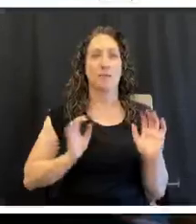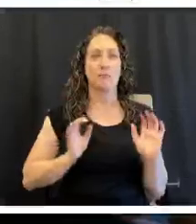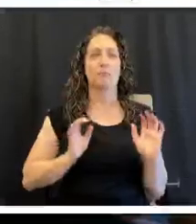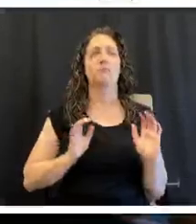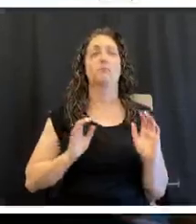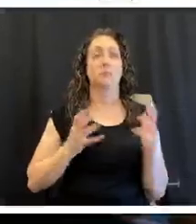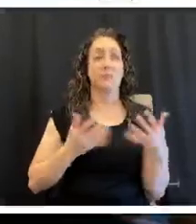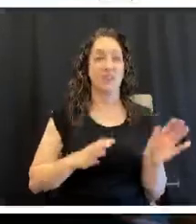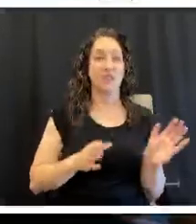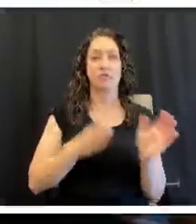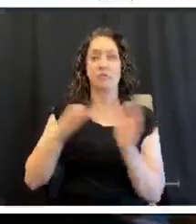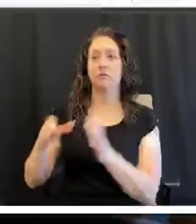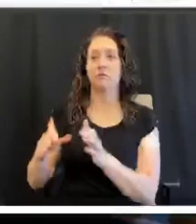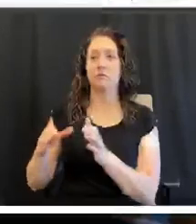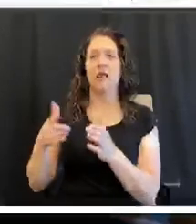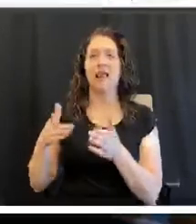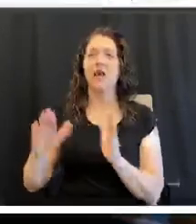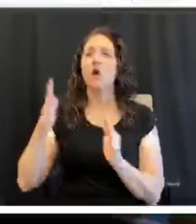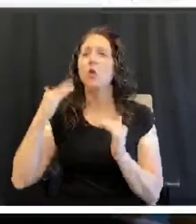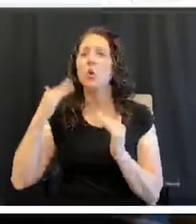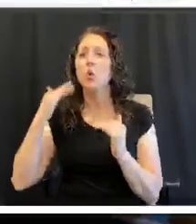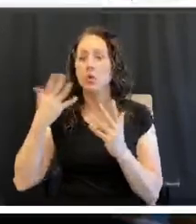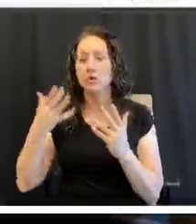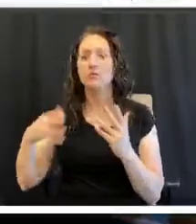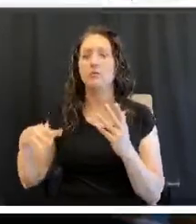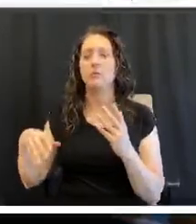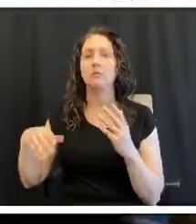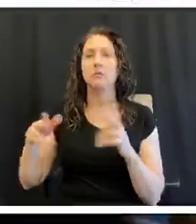You have to cook them and cool them down and then freeze them.